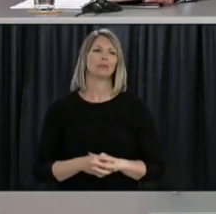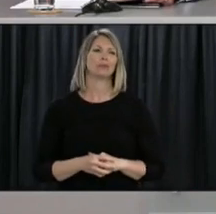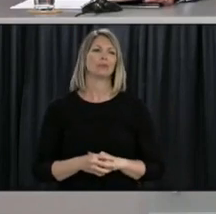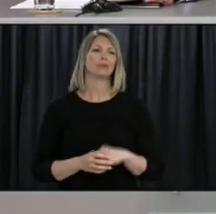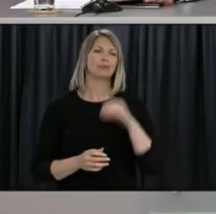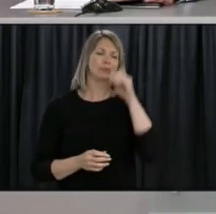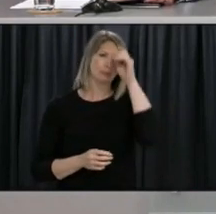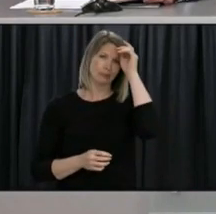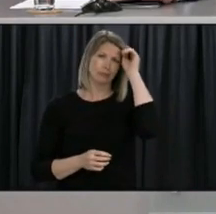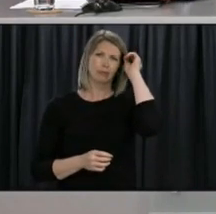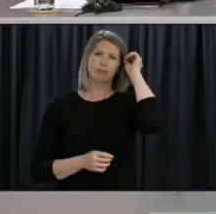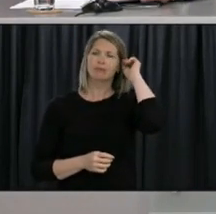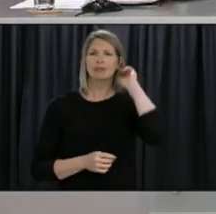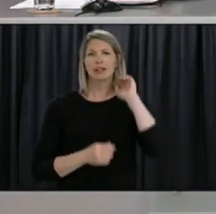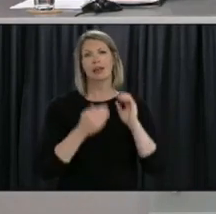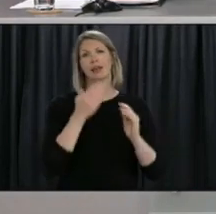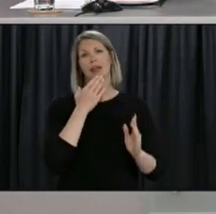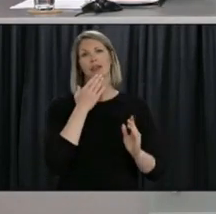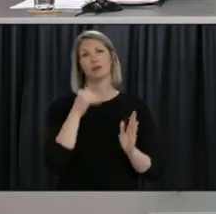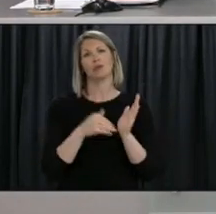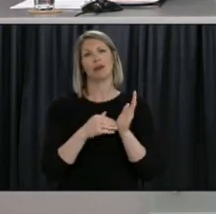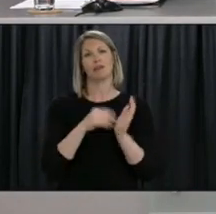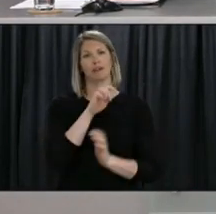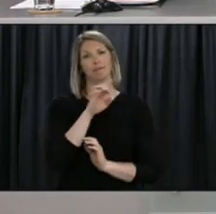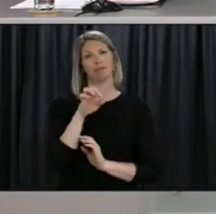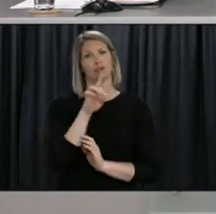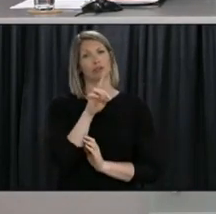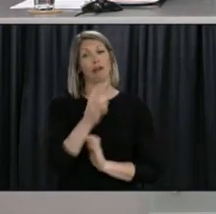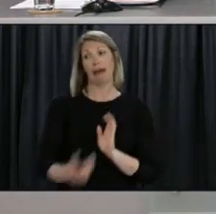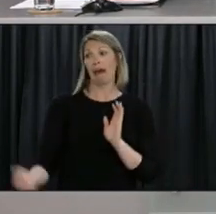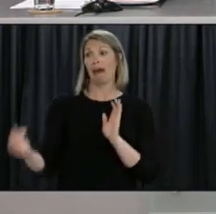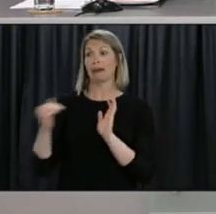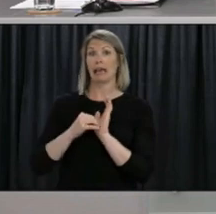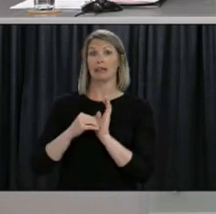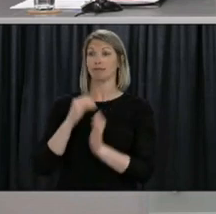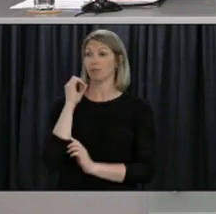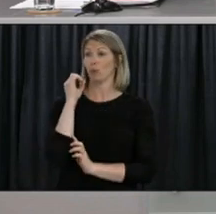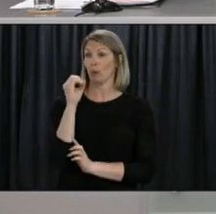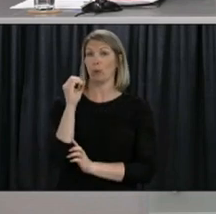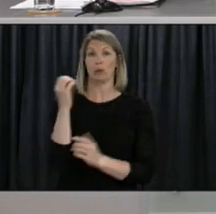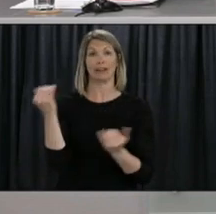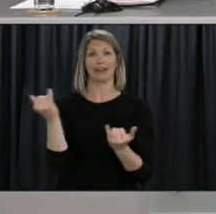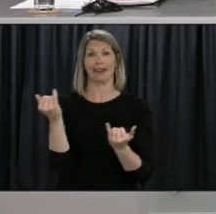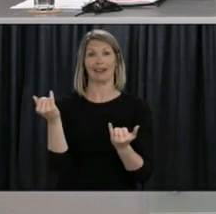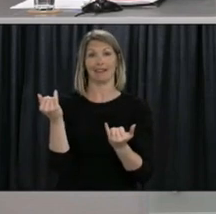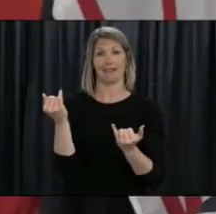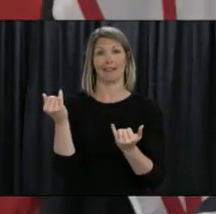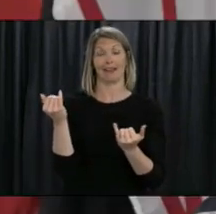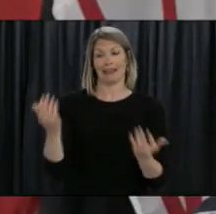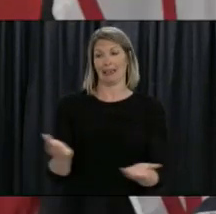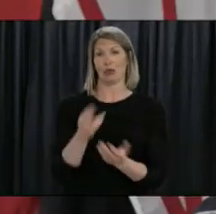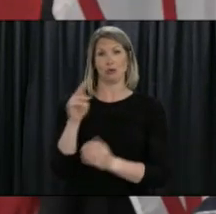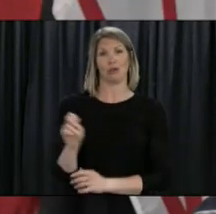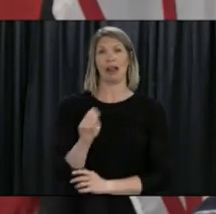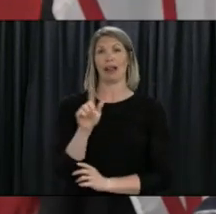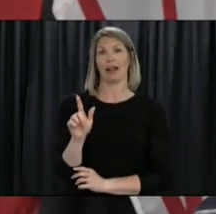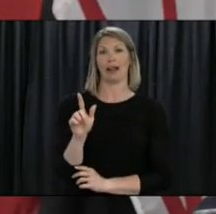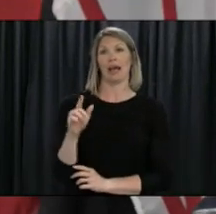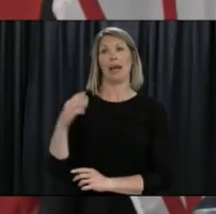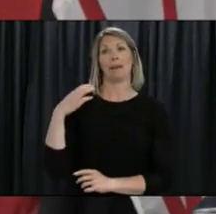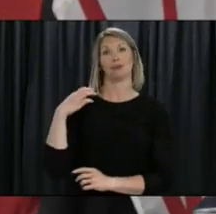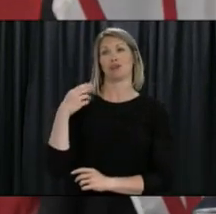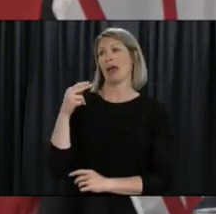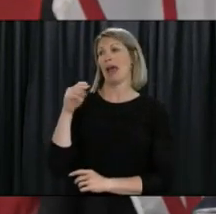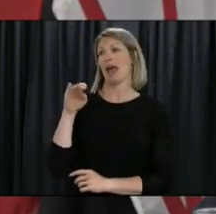Well, you, Dr. Fitzgerald. And we see another day, as she's mentioned, no new cases in Newfoundland and Labrador. And as Minister Hagee always says,